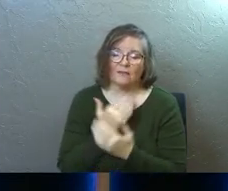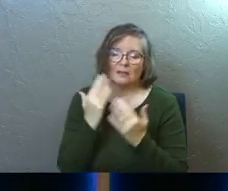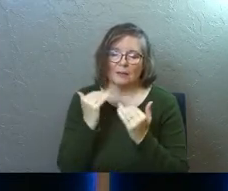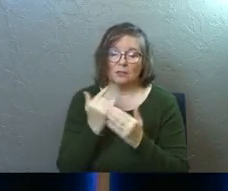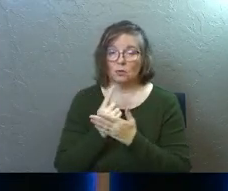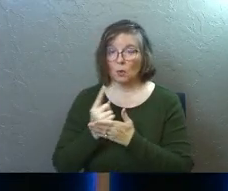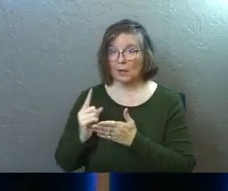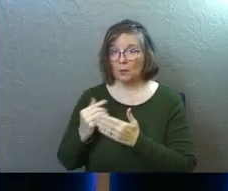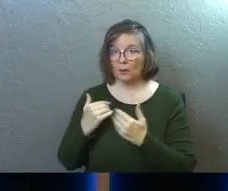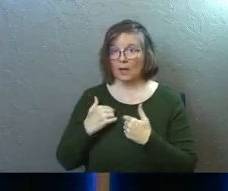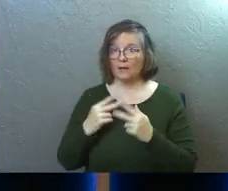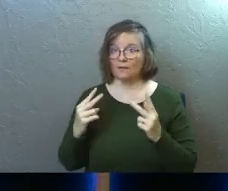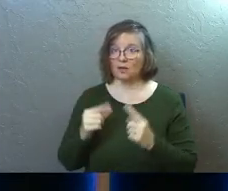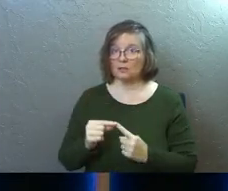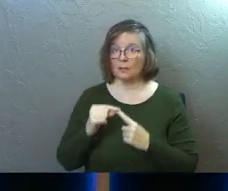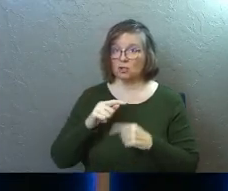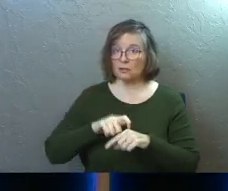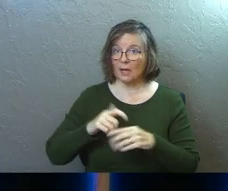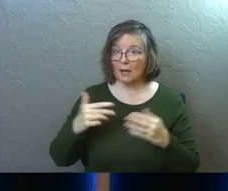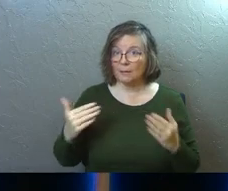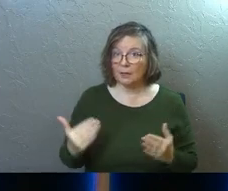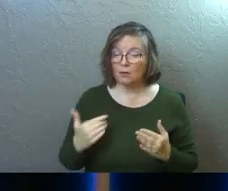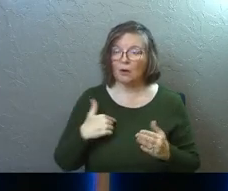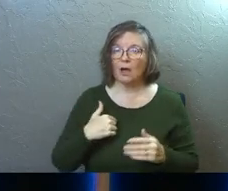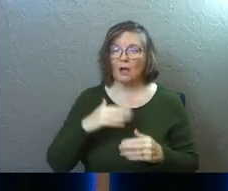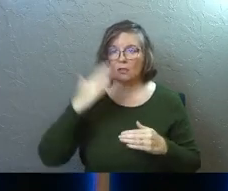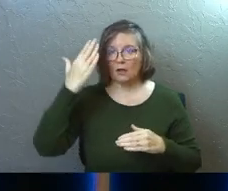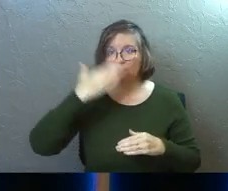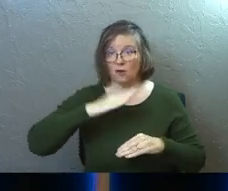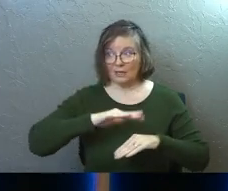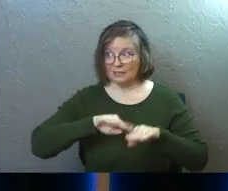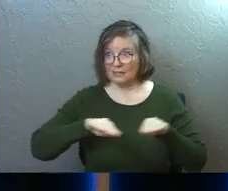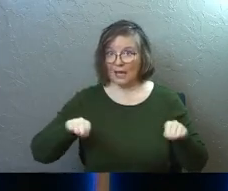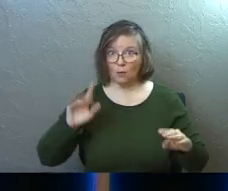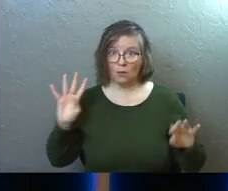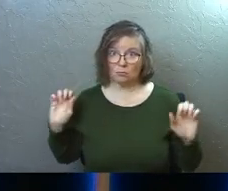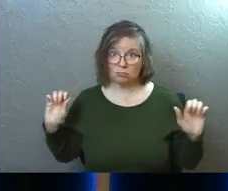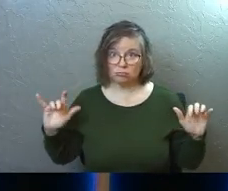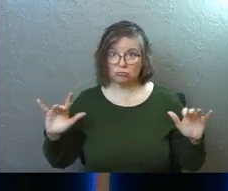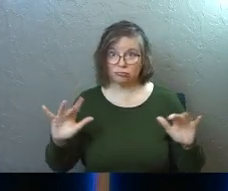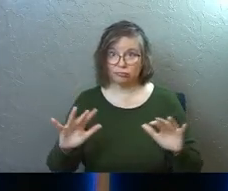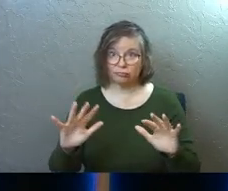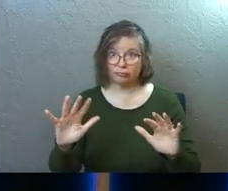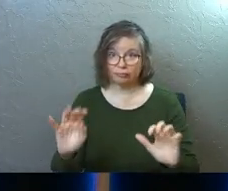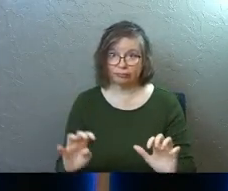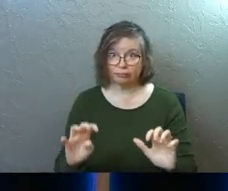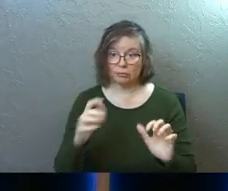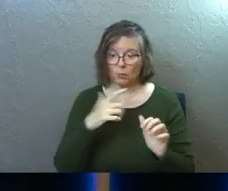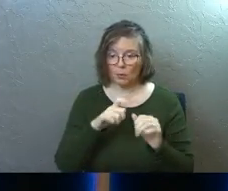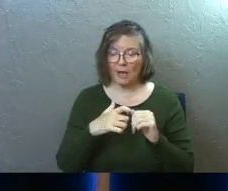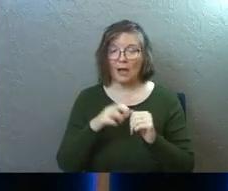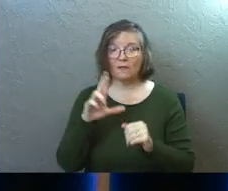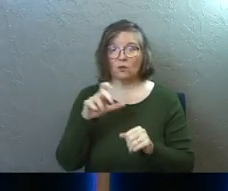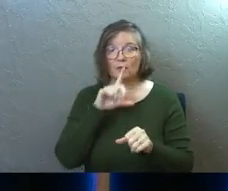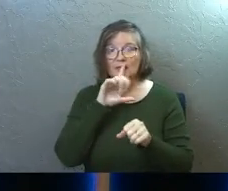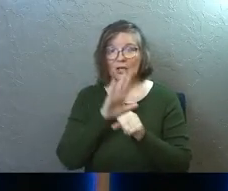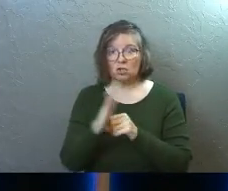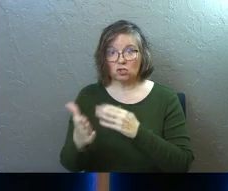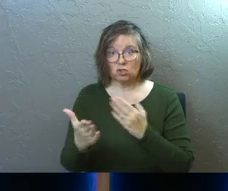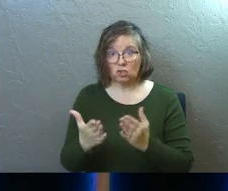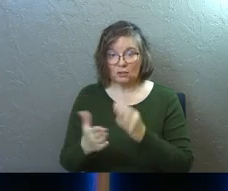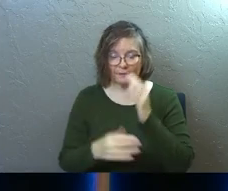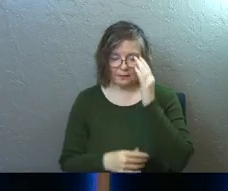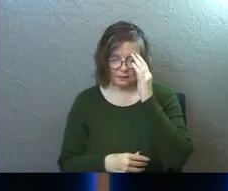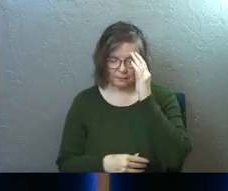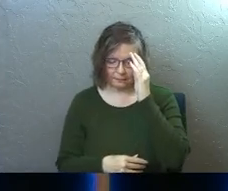Last week, we had a very, very special time here at the front stage. Were you here for it? We had a rededication service. We don't have these very often, but we had a